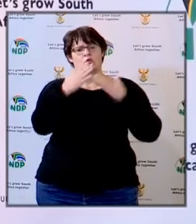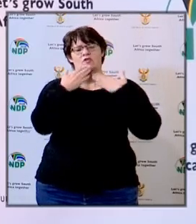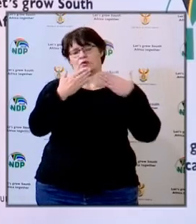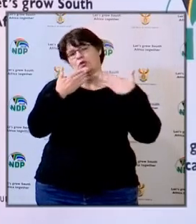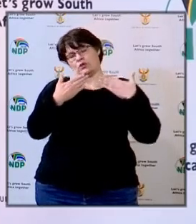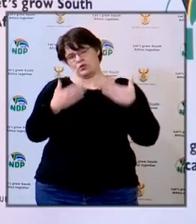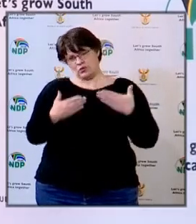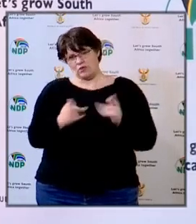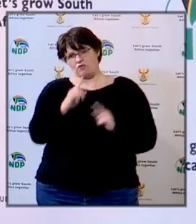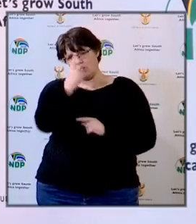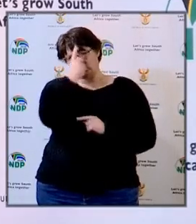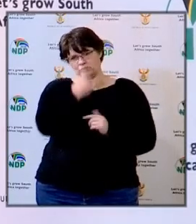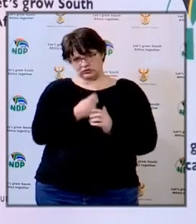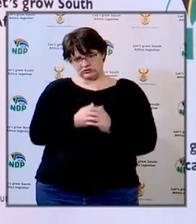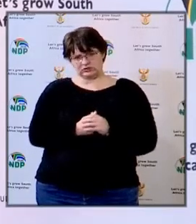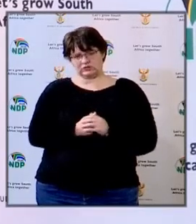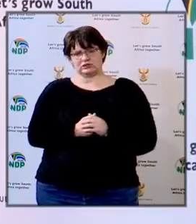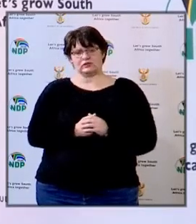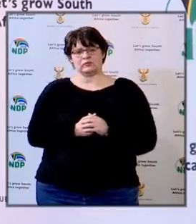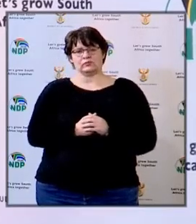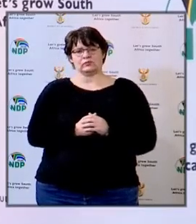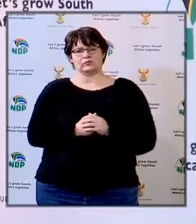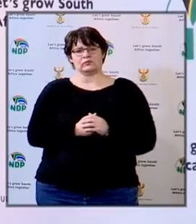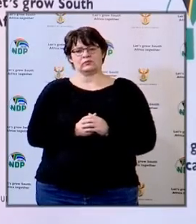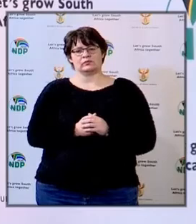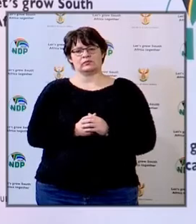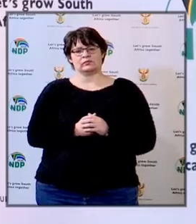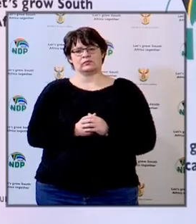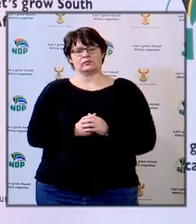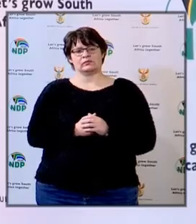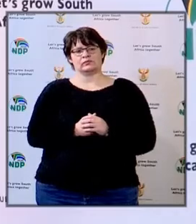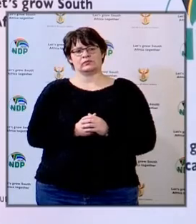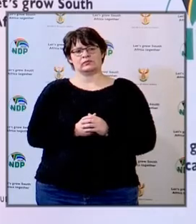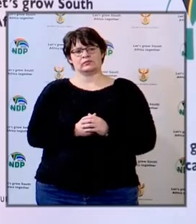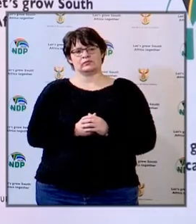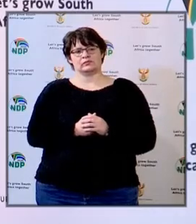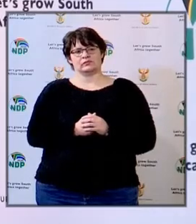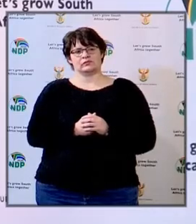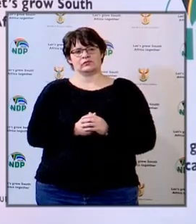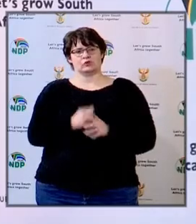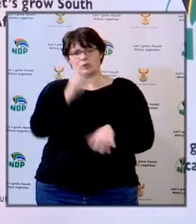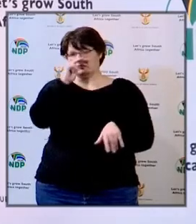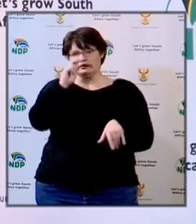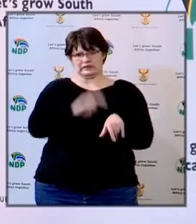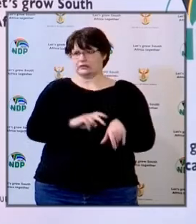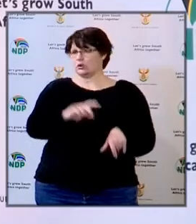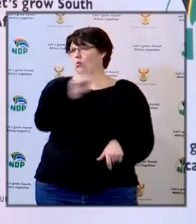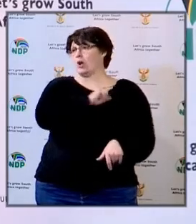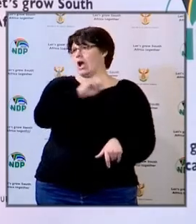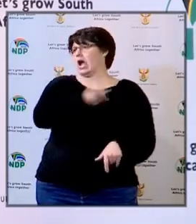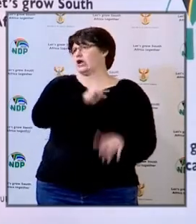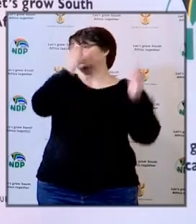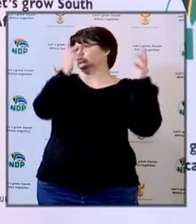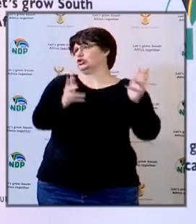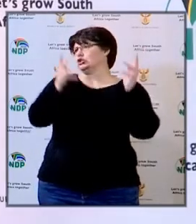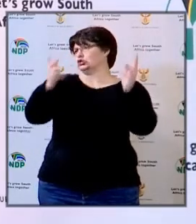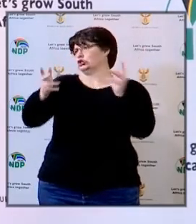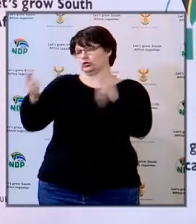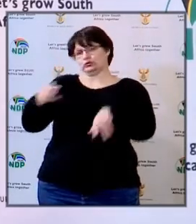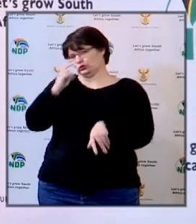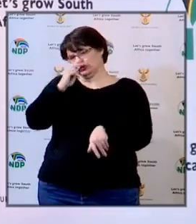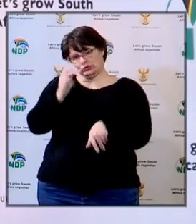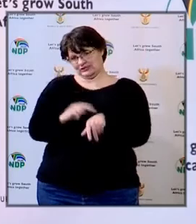thank you so much for that question Mercedes you did not need to justify your question but